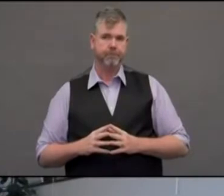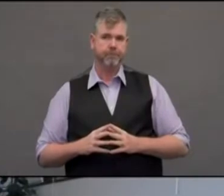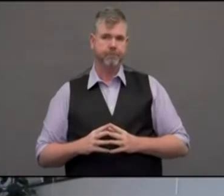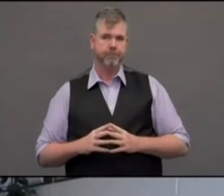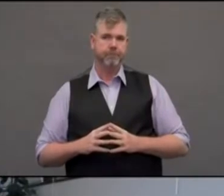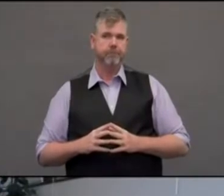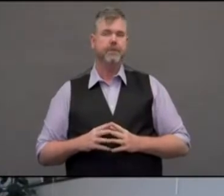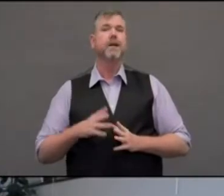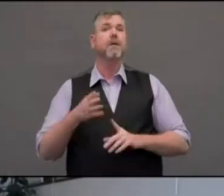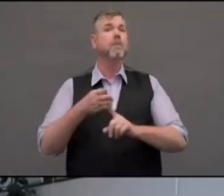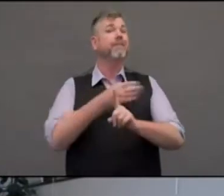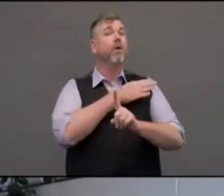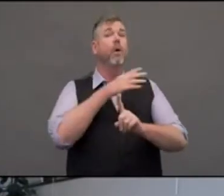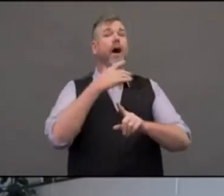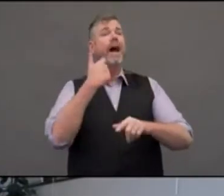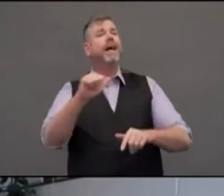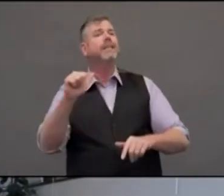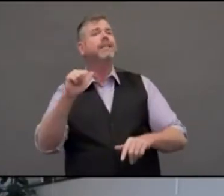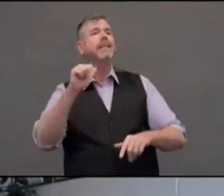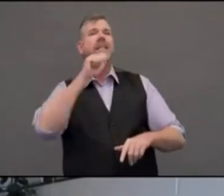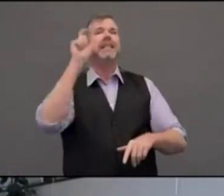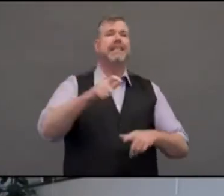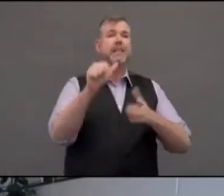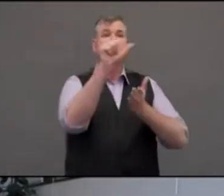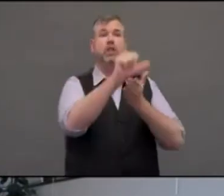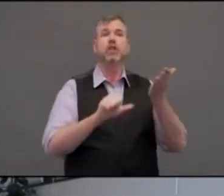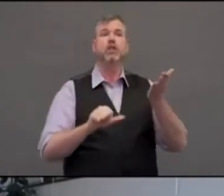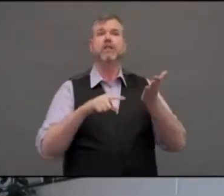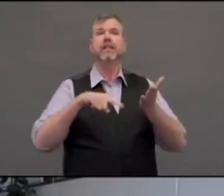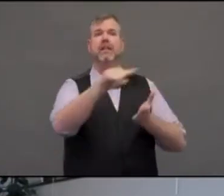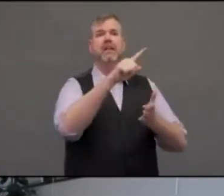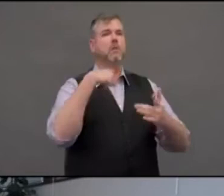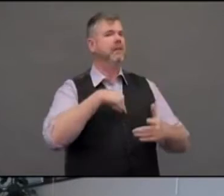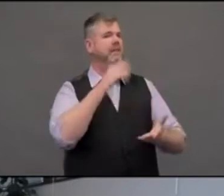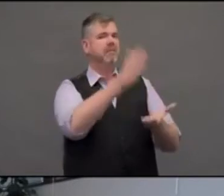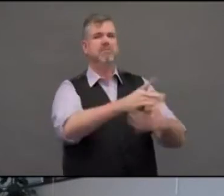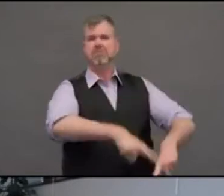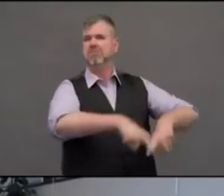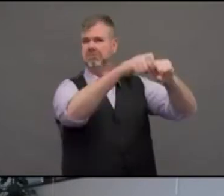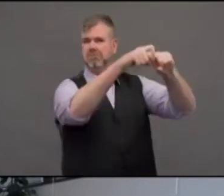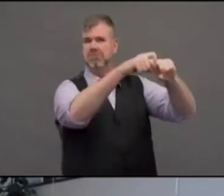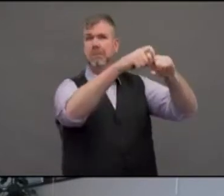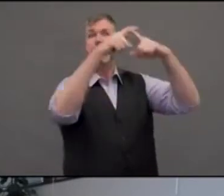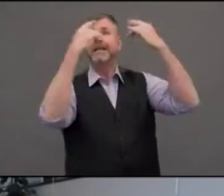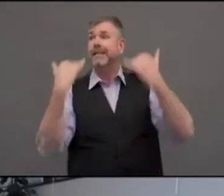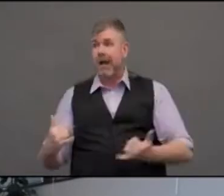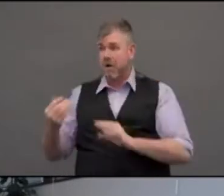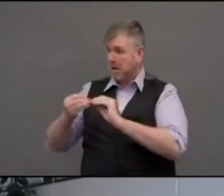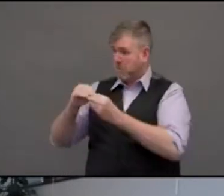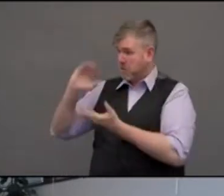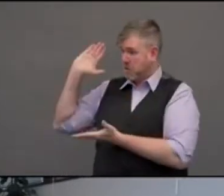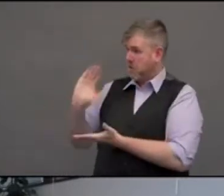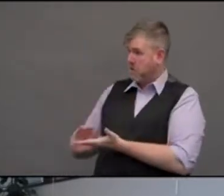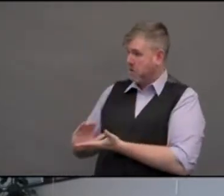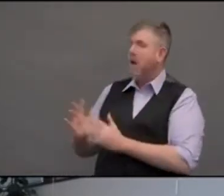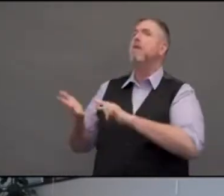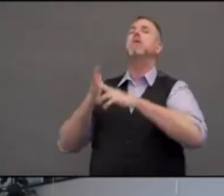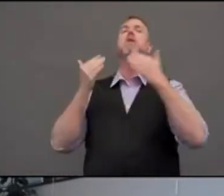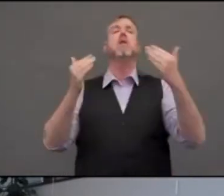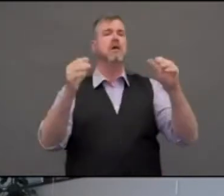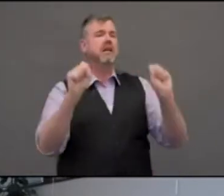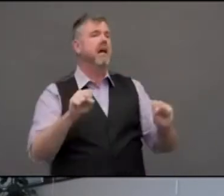such a strong public health care system, as we do here in Santa Clara County, is making a difference in our response to this crisis. Santa Clara Valley Medical Center,